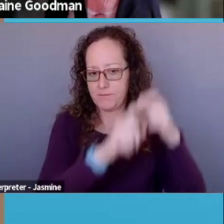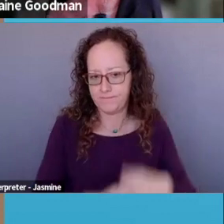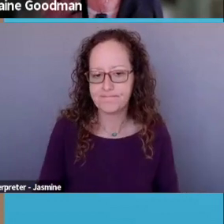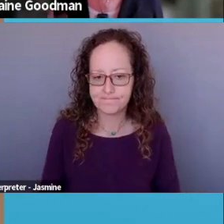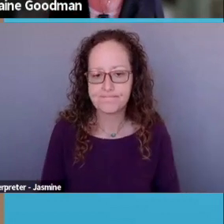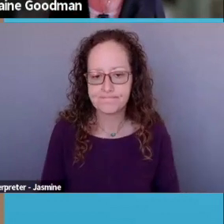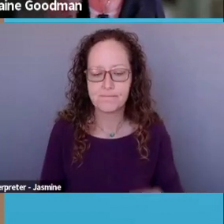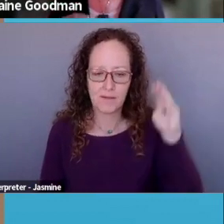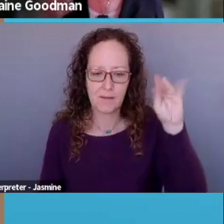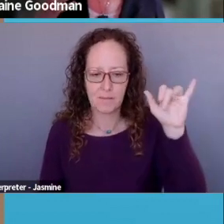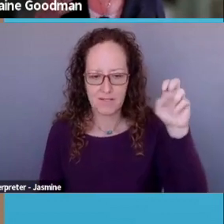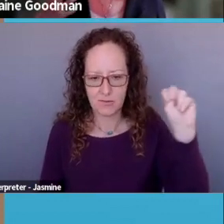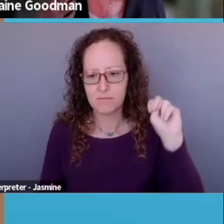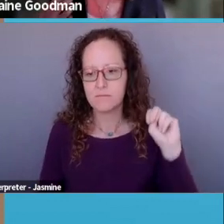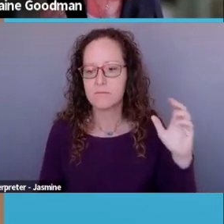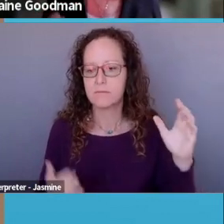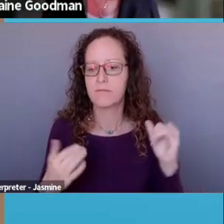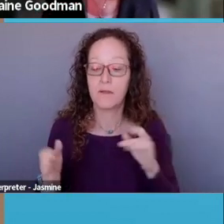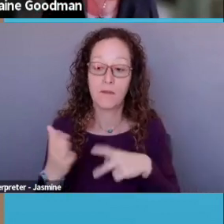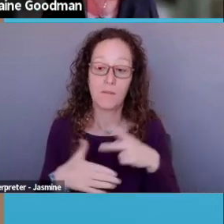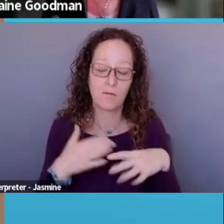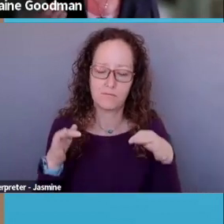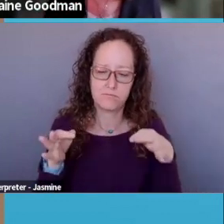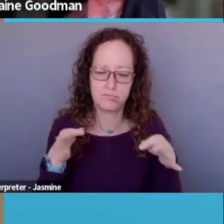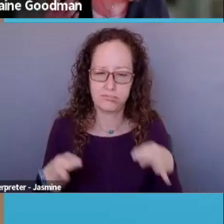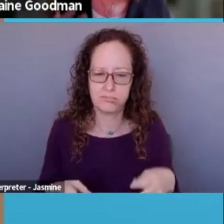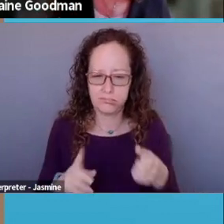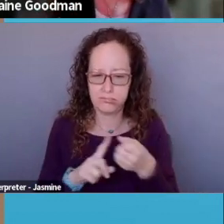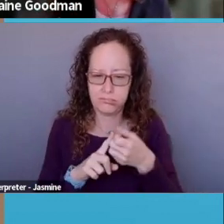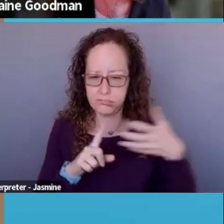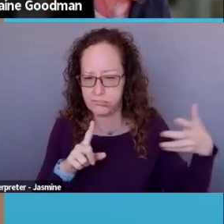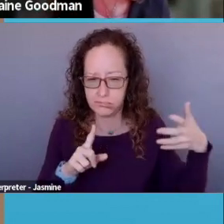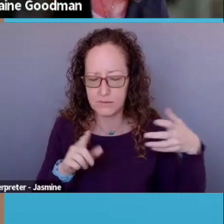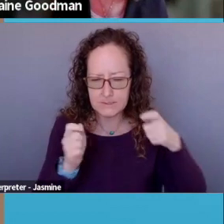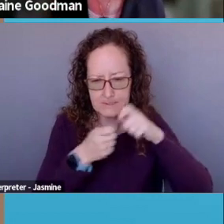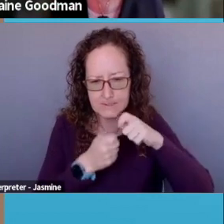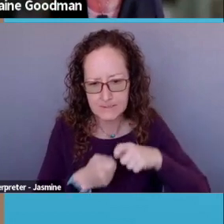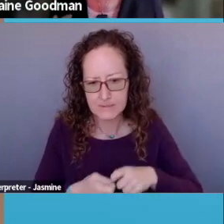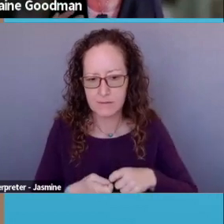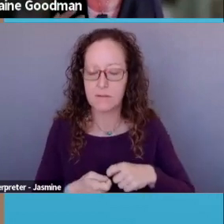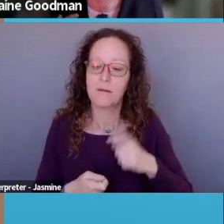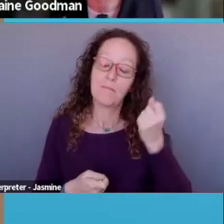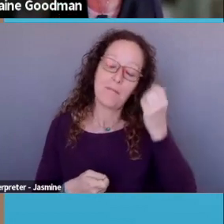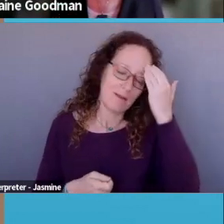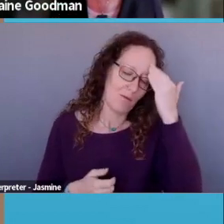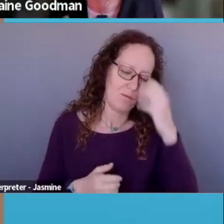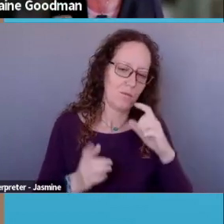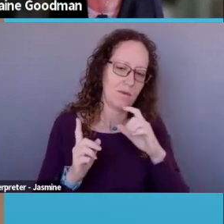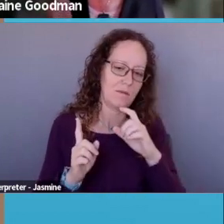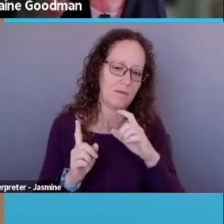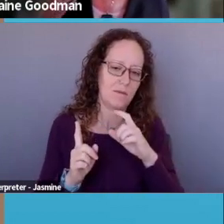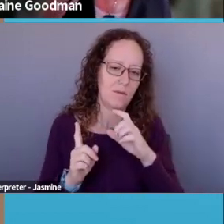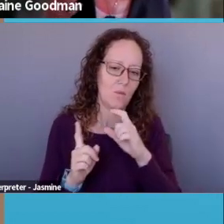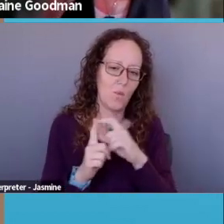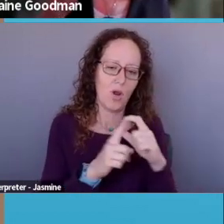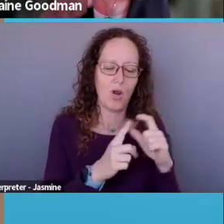Describe the program, be as specific as you can, especially given the word limit, um, or character limit,